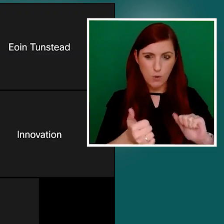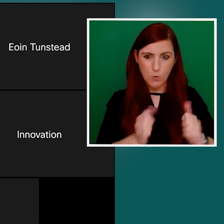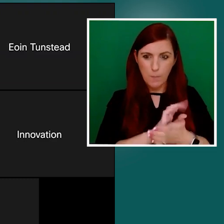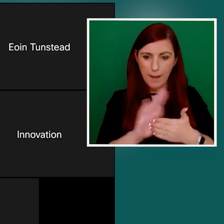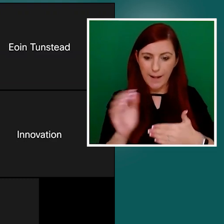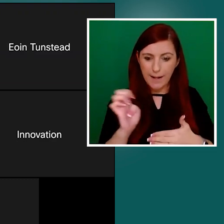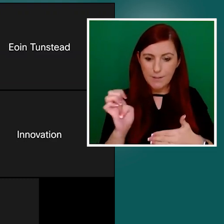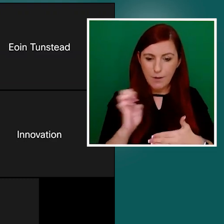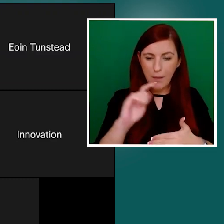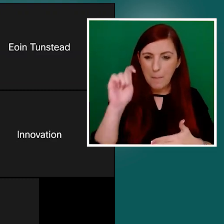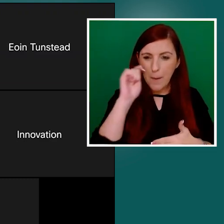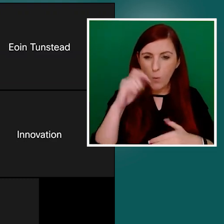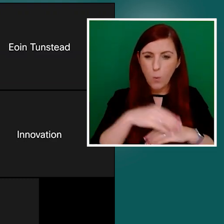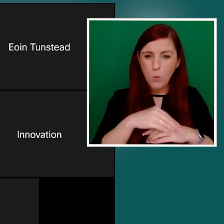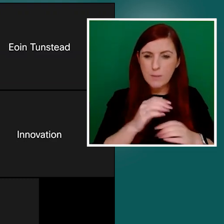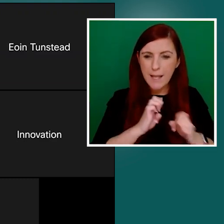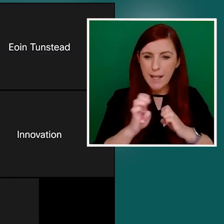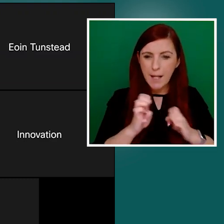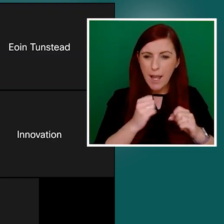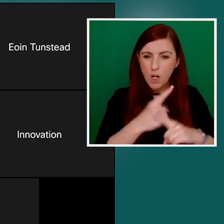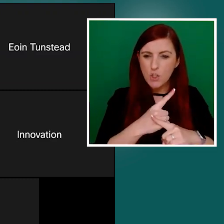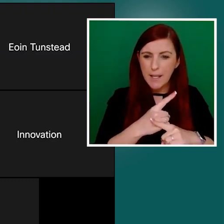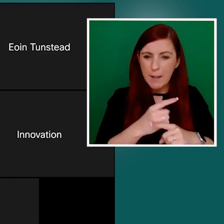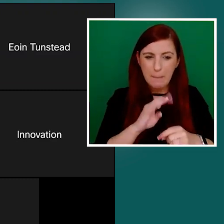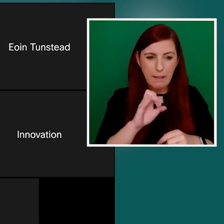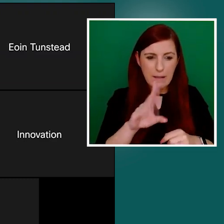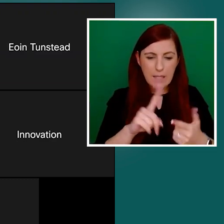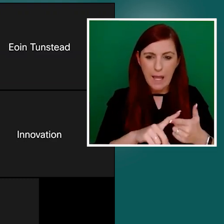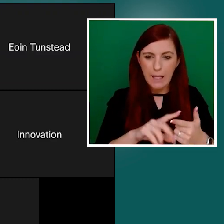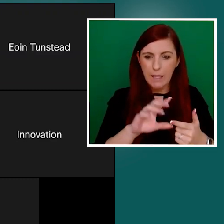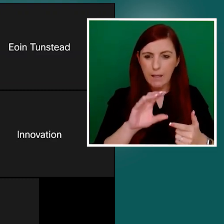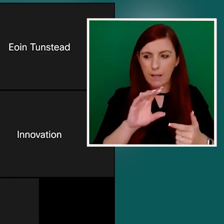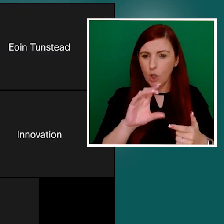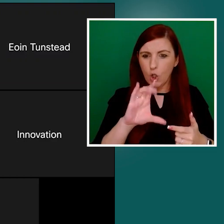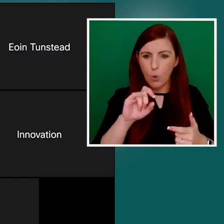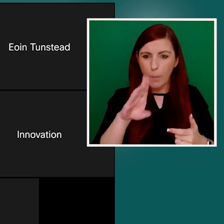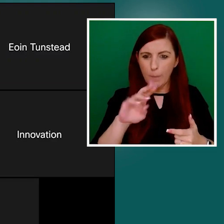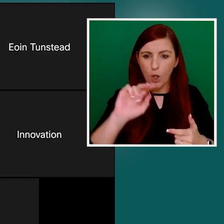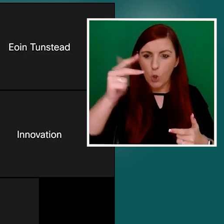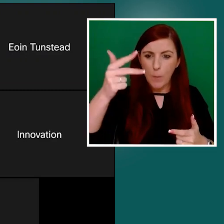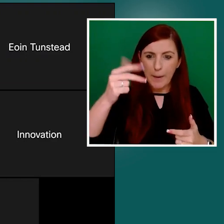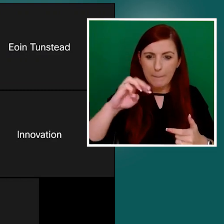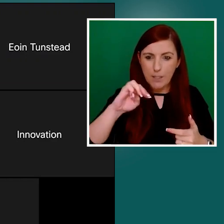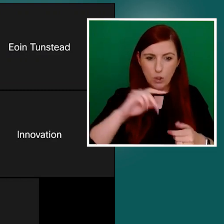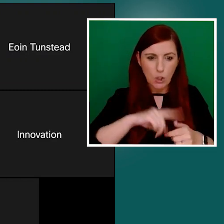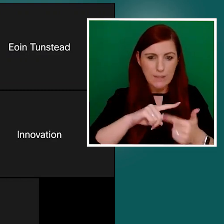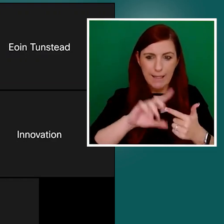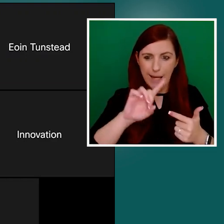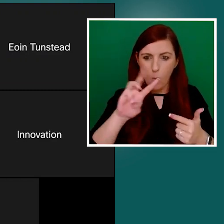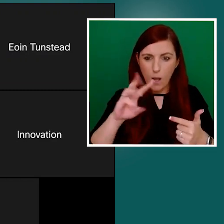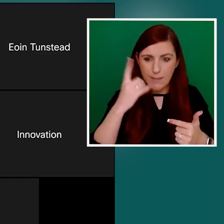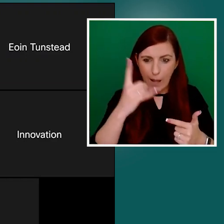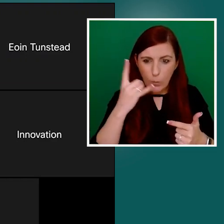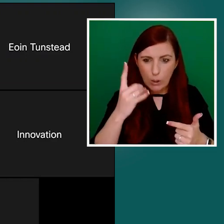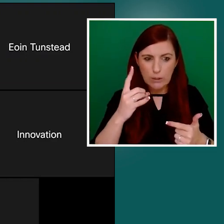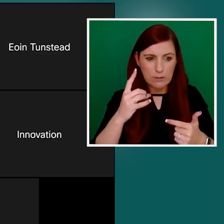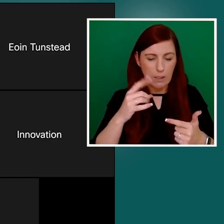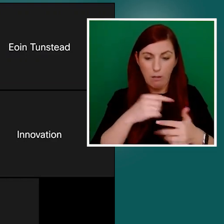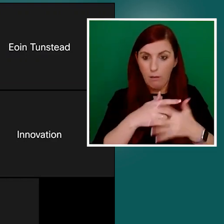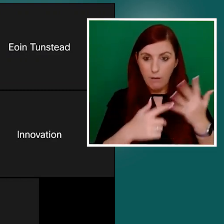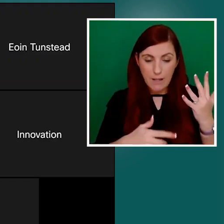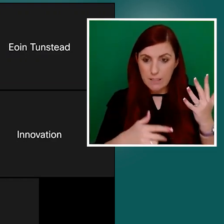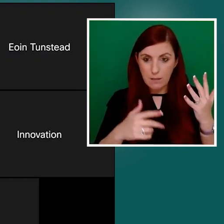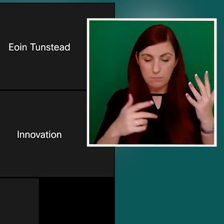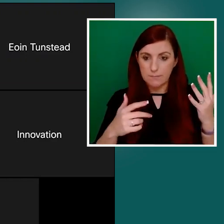and GPRNs and cubic meters and kilowatt hours and all this sort of stuff. I'm kind of interested in